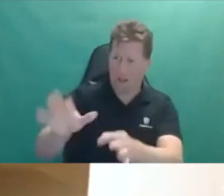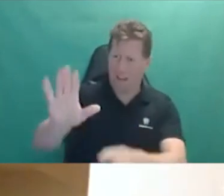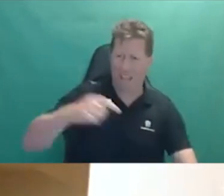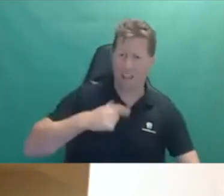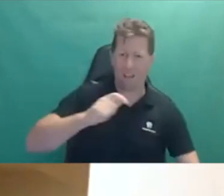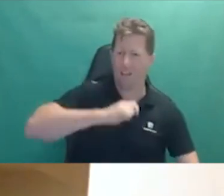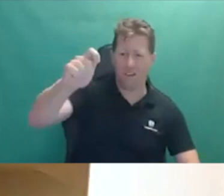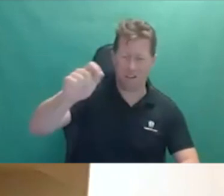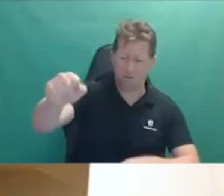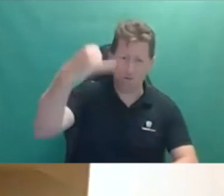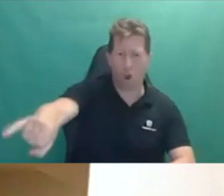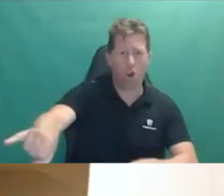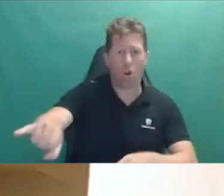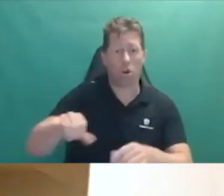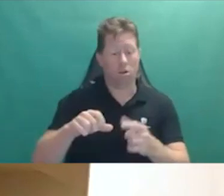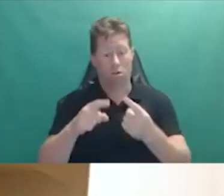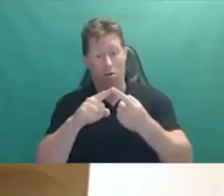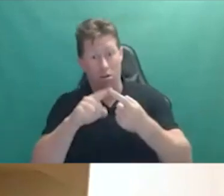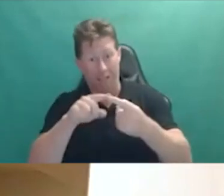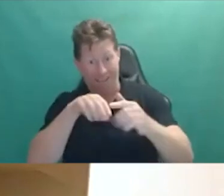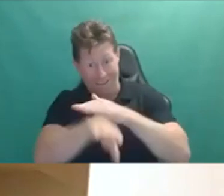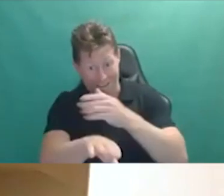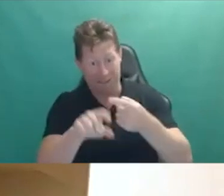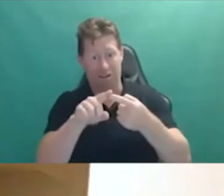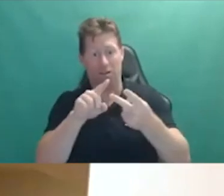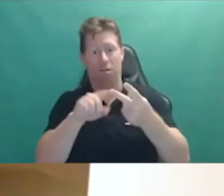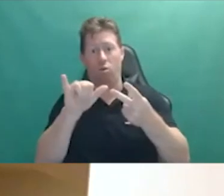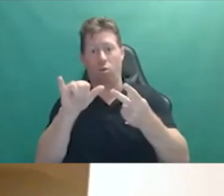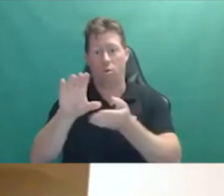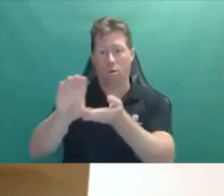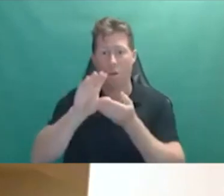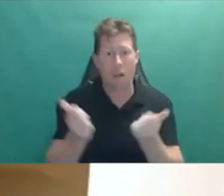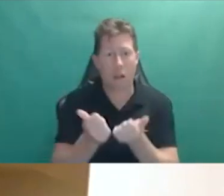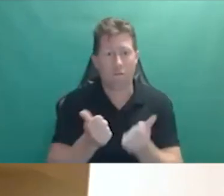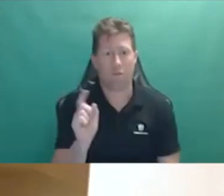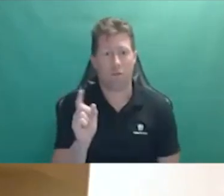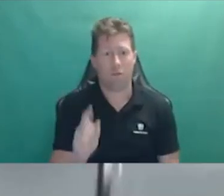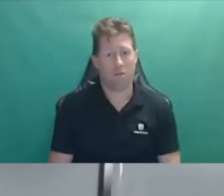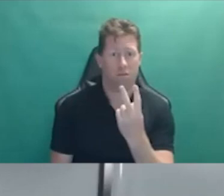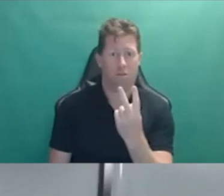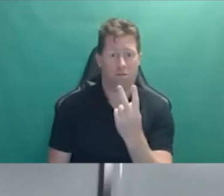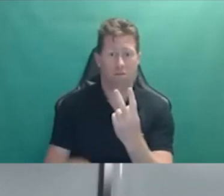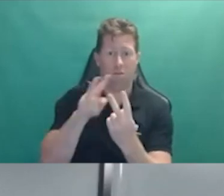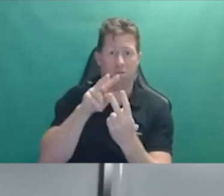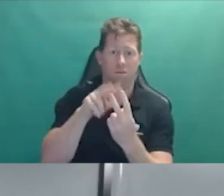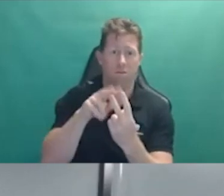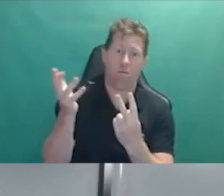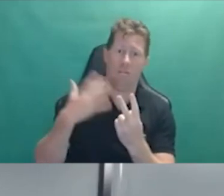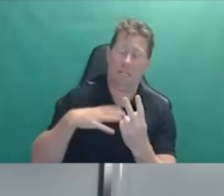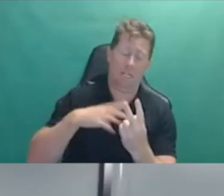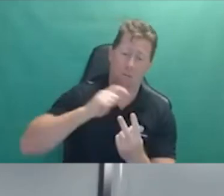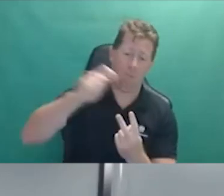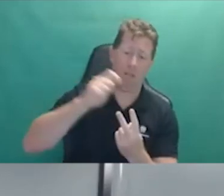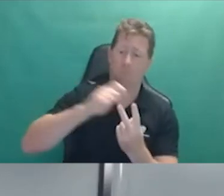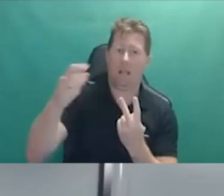whether or not they get in the scheme and b whether they get adequate support from the scheme. Thanks very much Catherine,